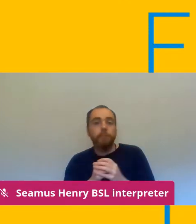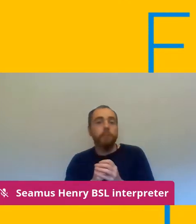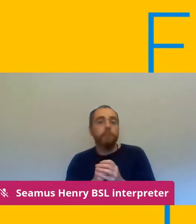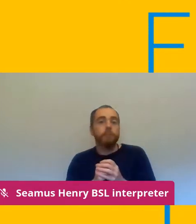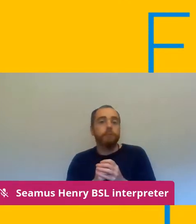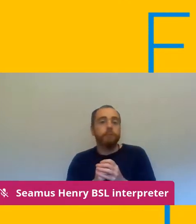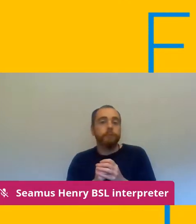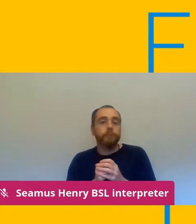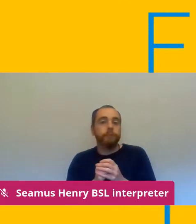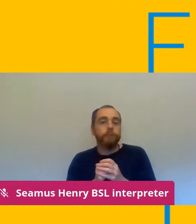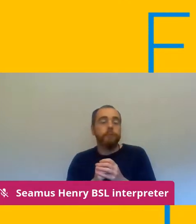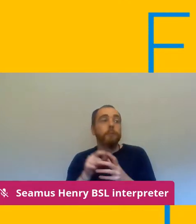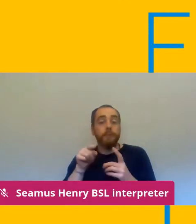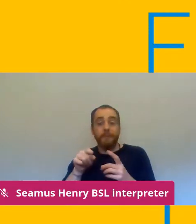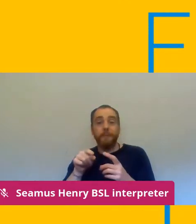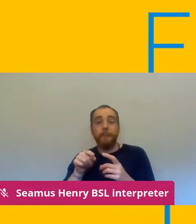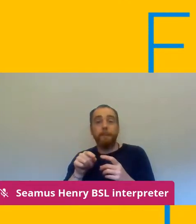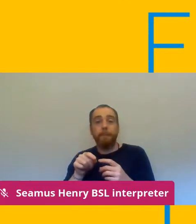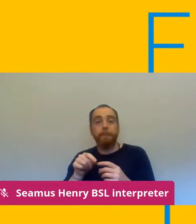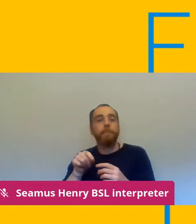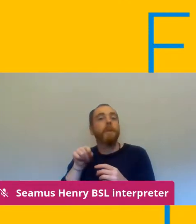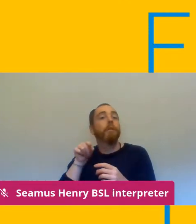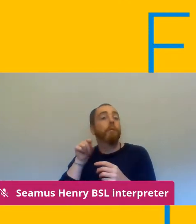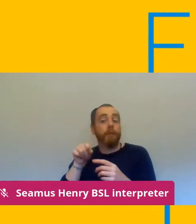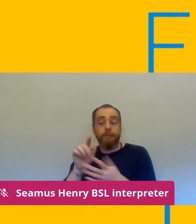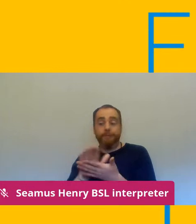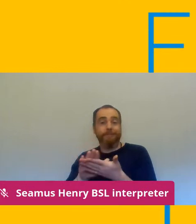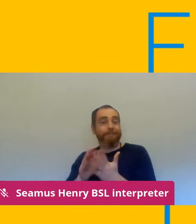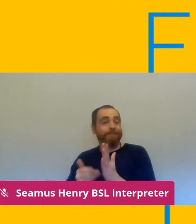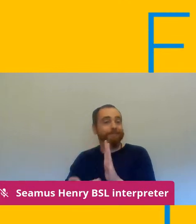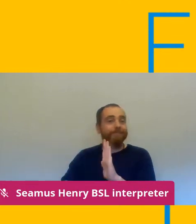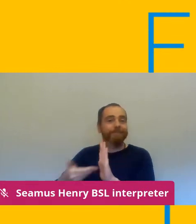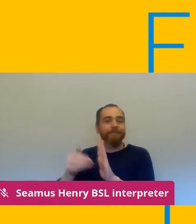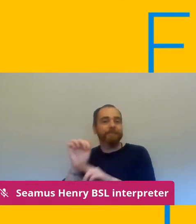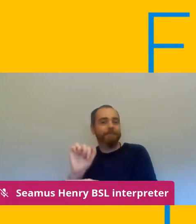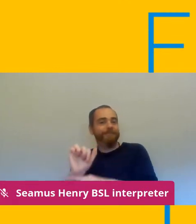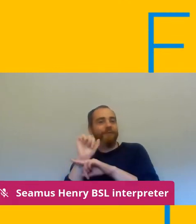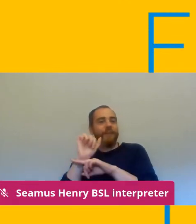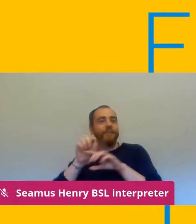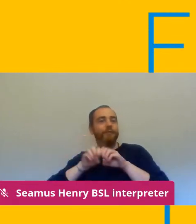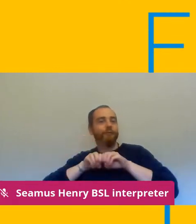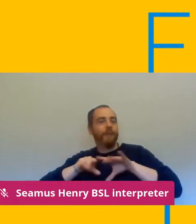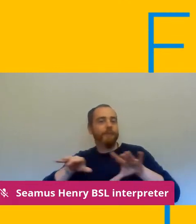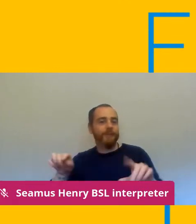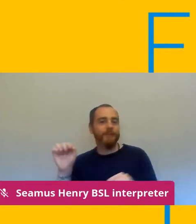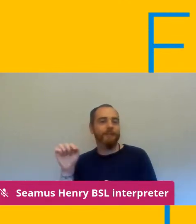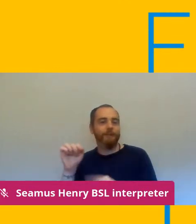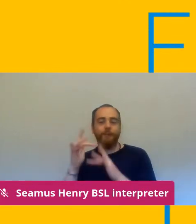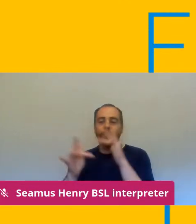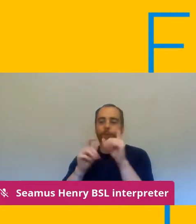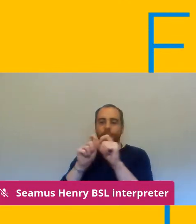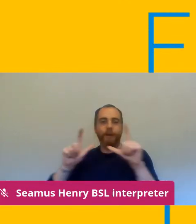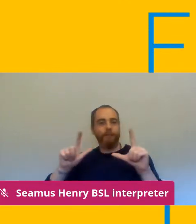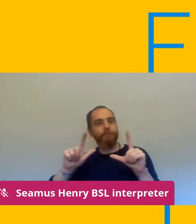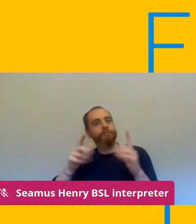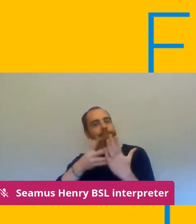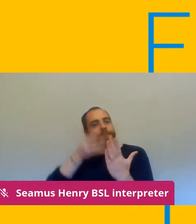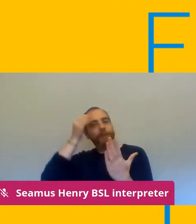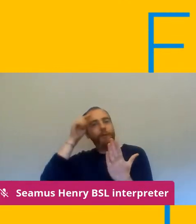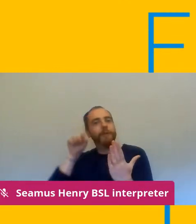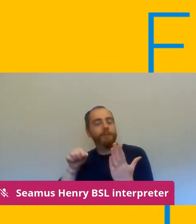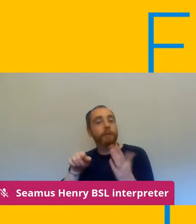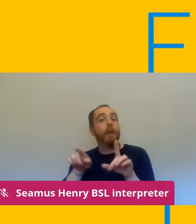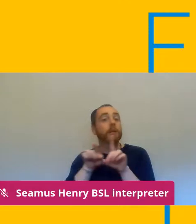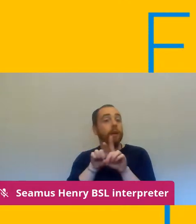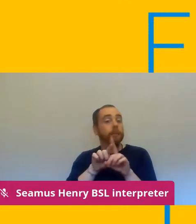containing transmission or preventing transmission we can also um refer members to the